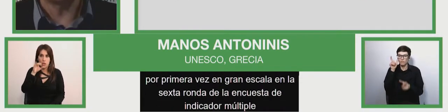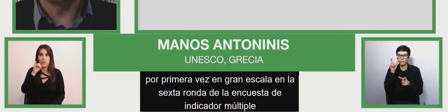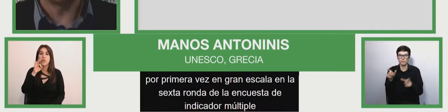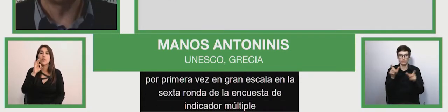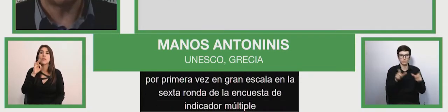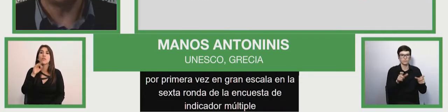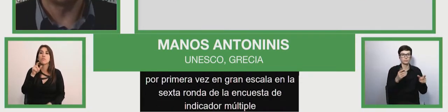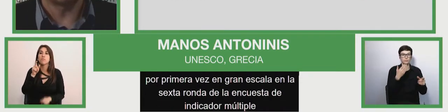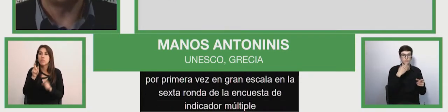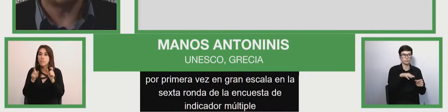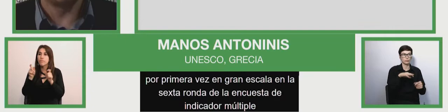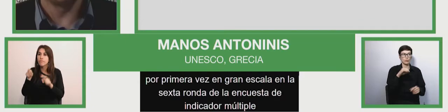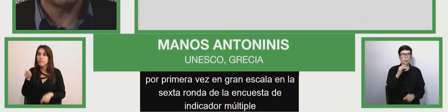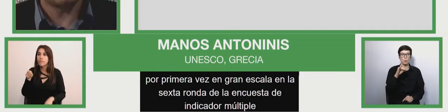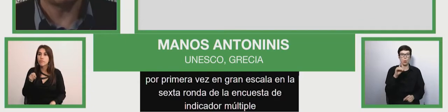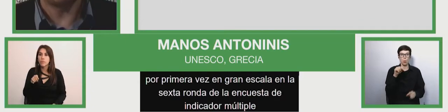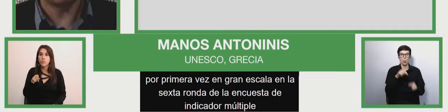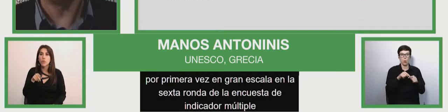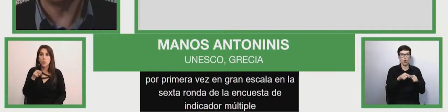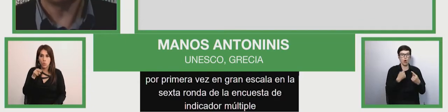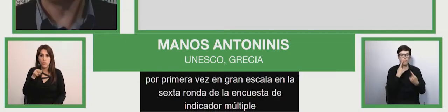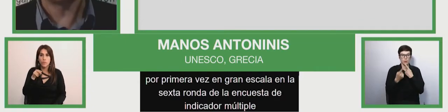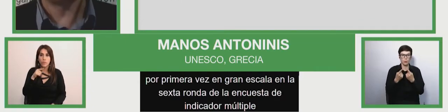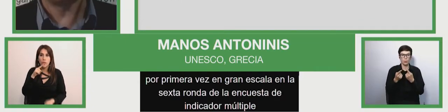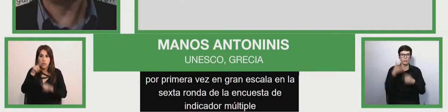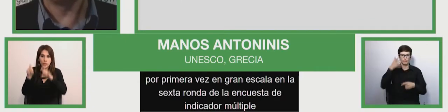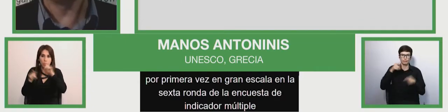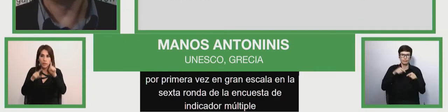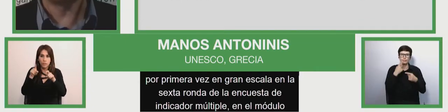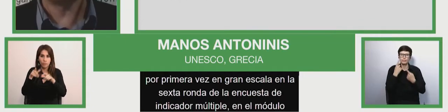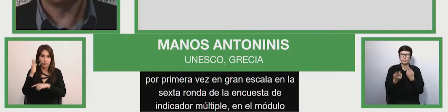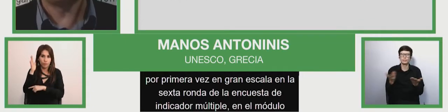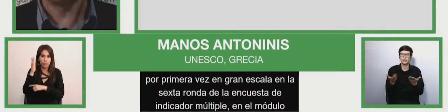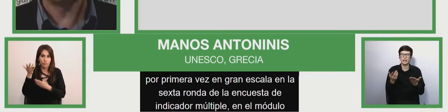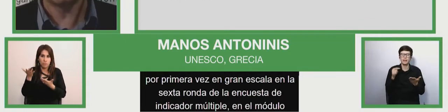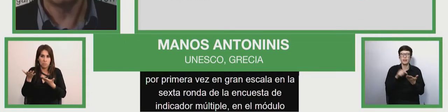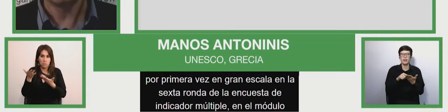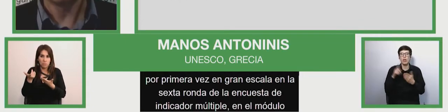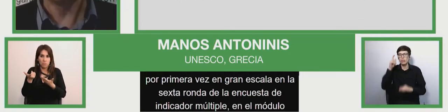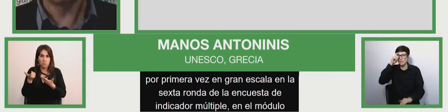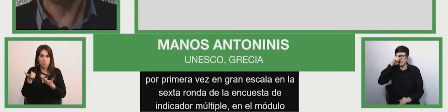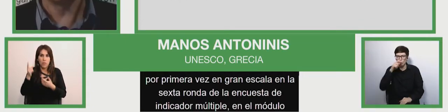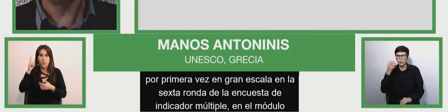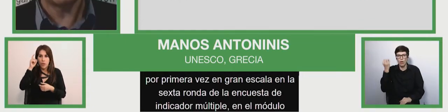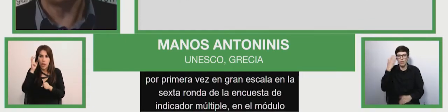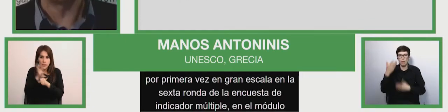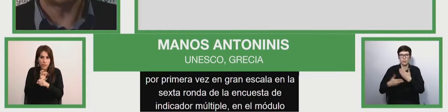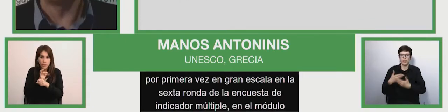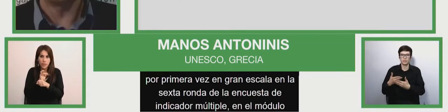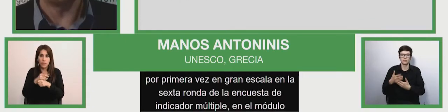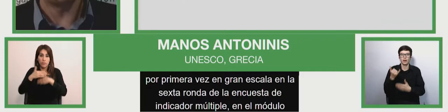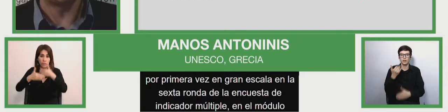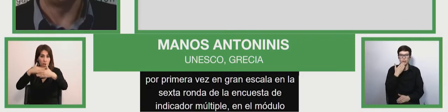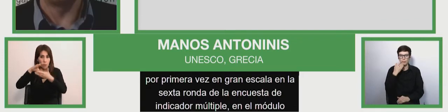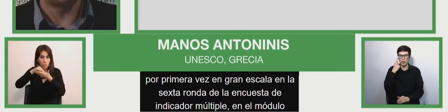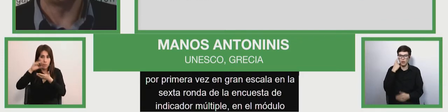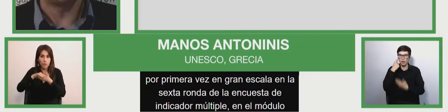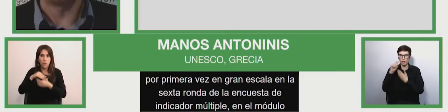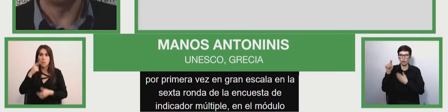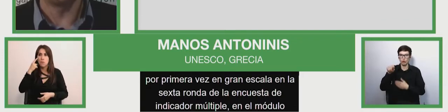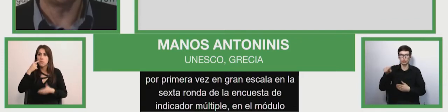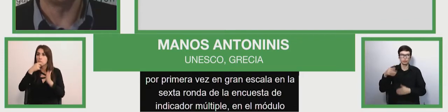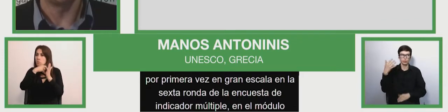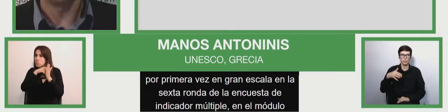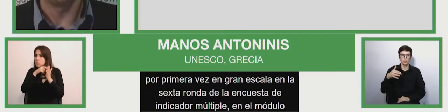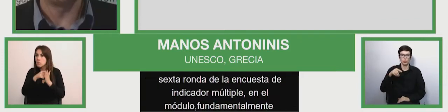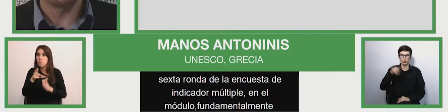fundamentally on the learning difficulties and the importance of the children to be free from